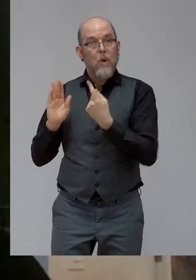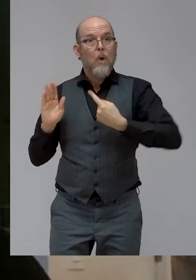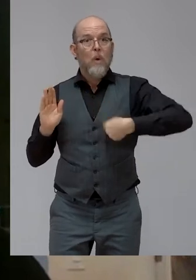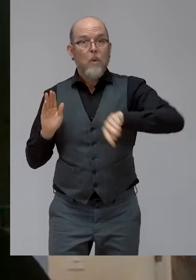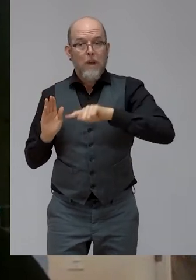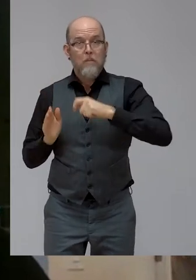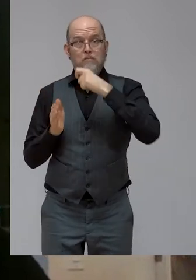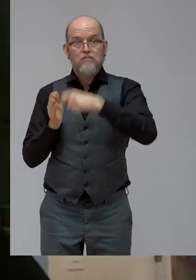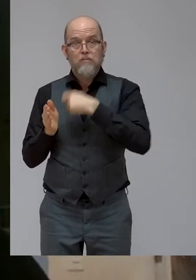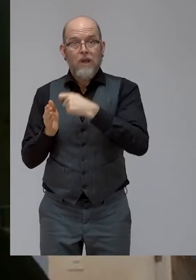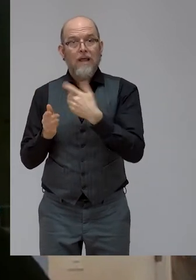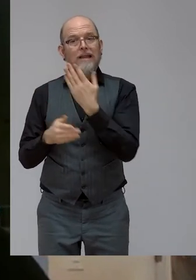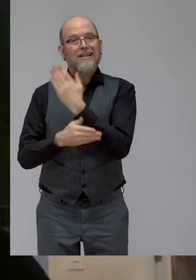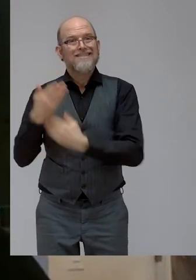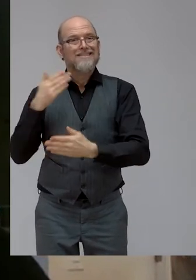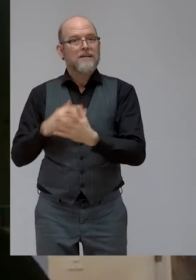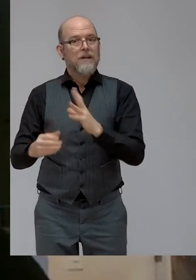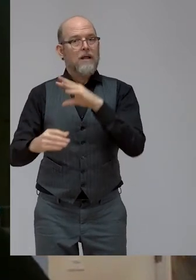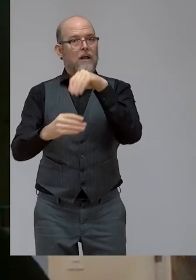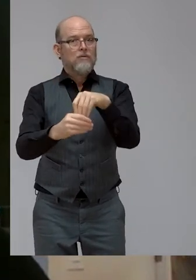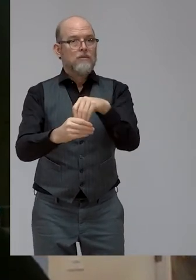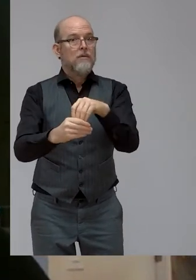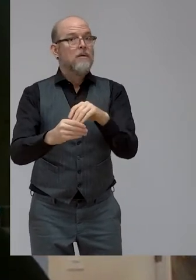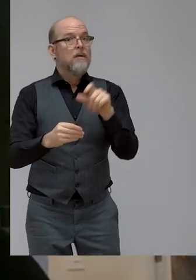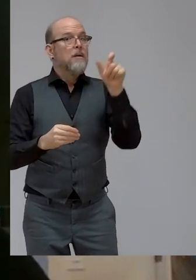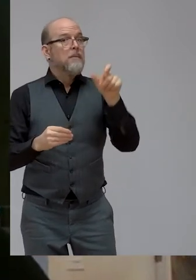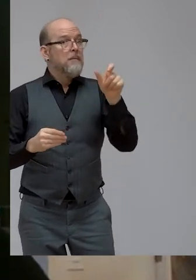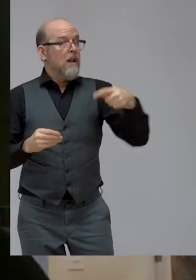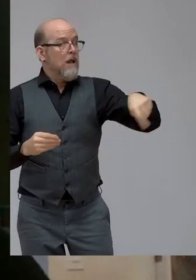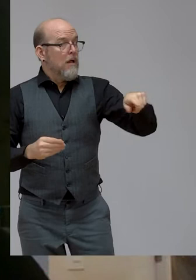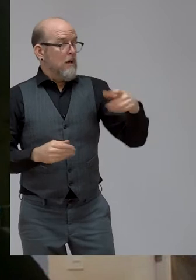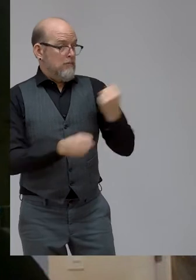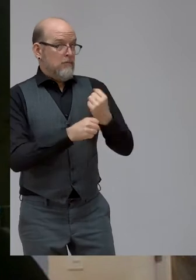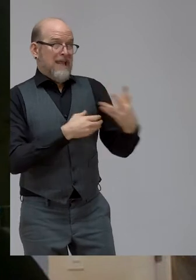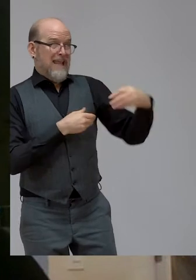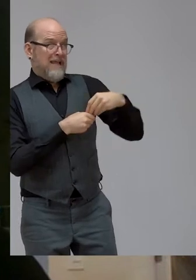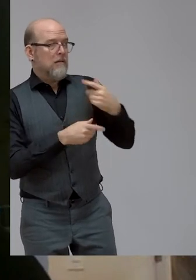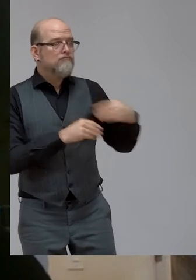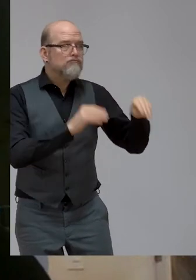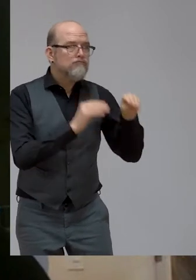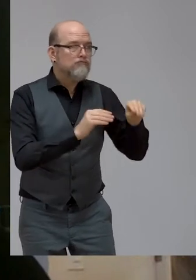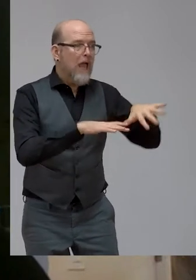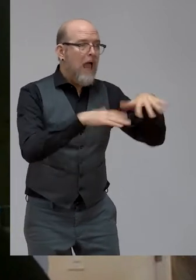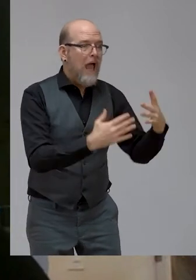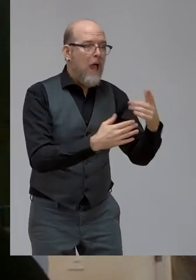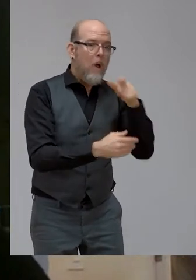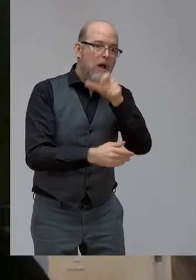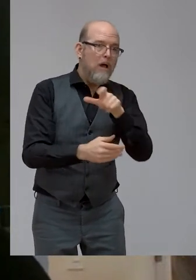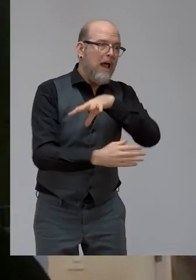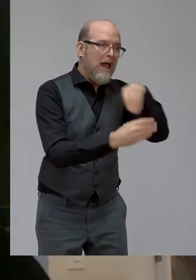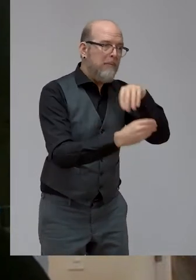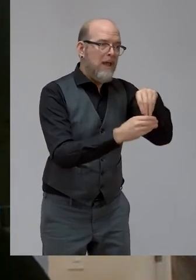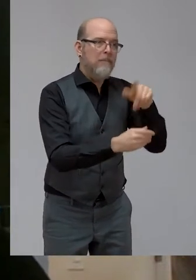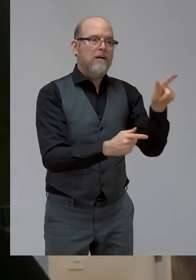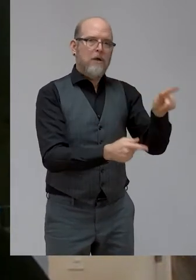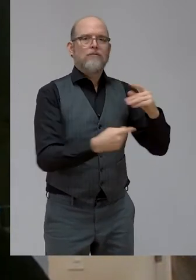We are training more staff on how to operationalize disability inclusion. We are also shoring up